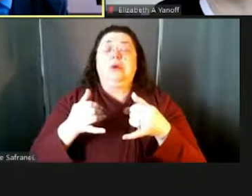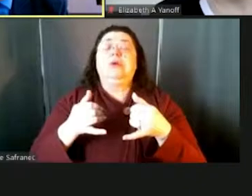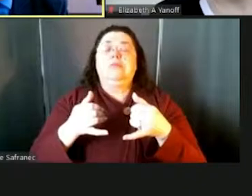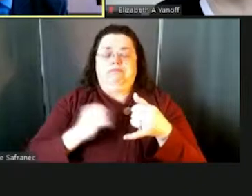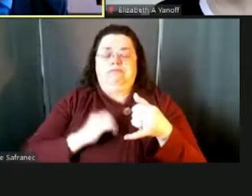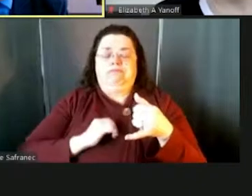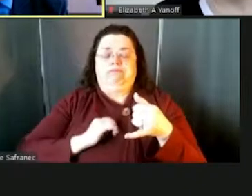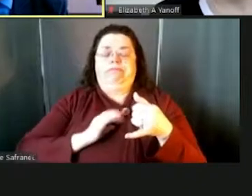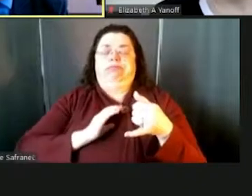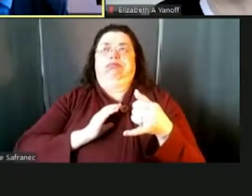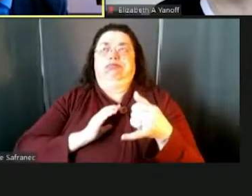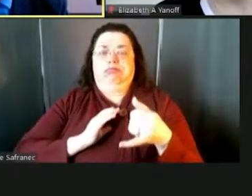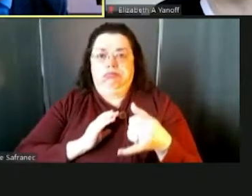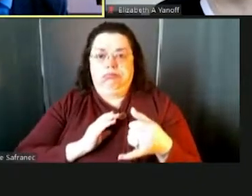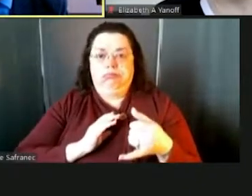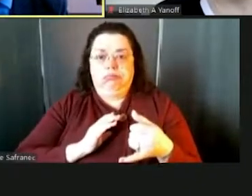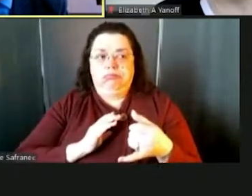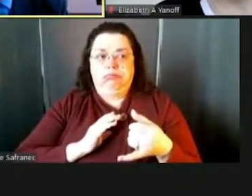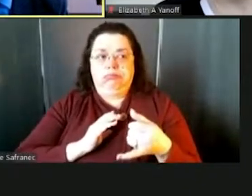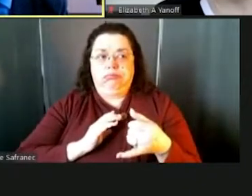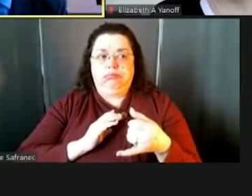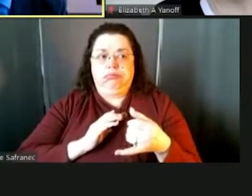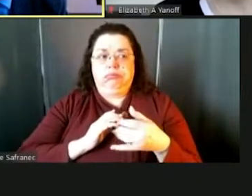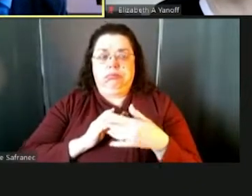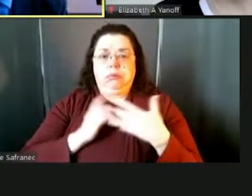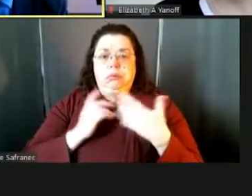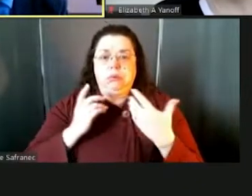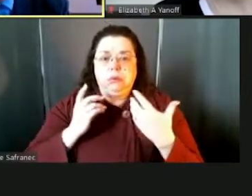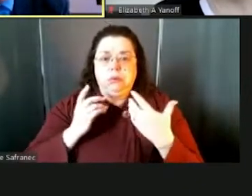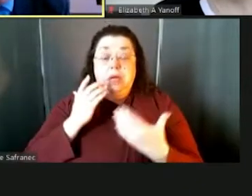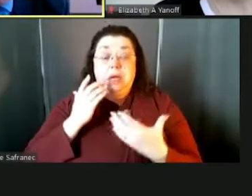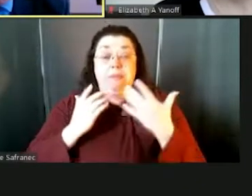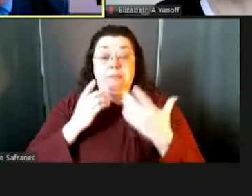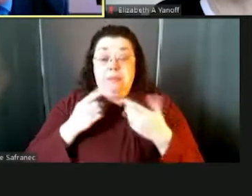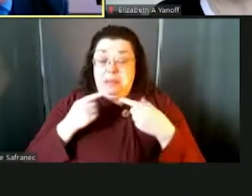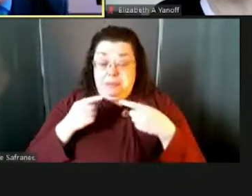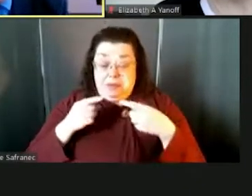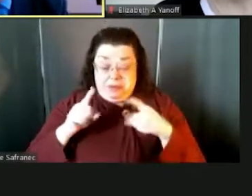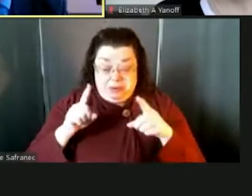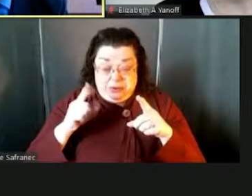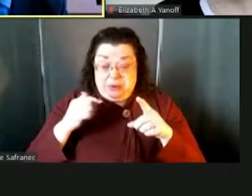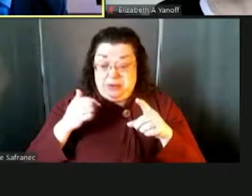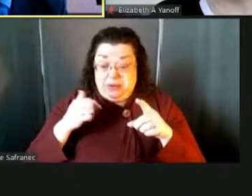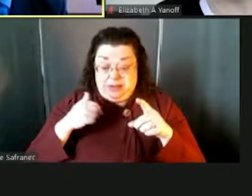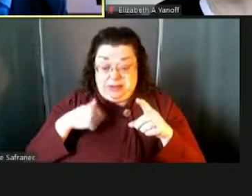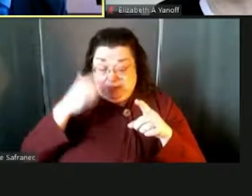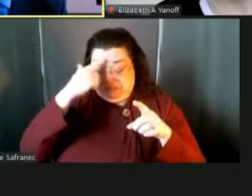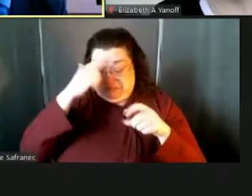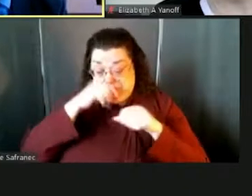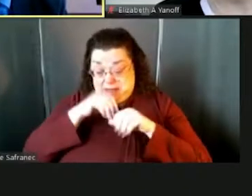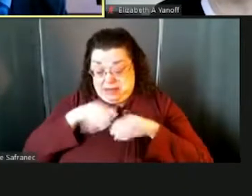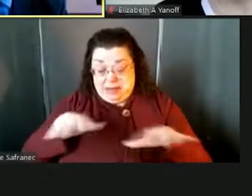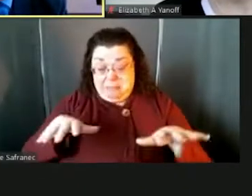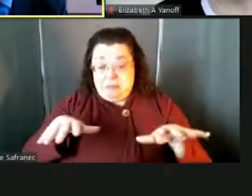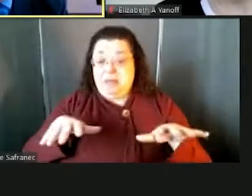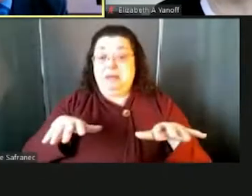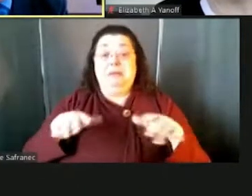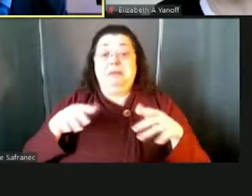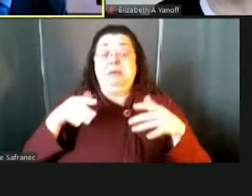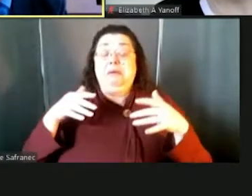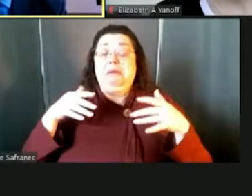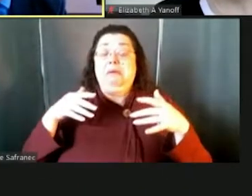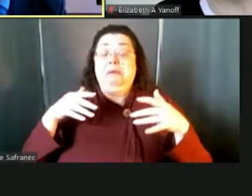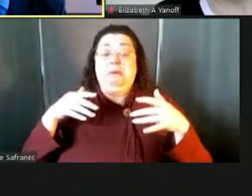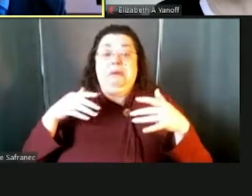the ability to take something that really, even during this pandemic is, uh, brought with uncertainty, fear,